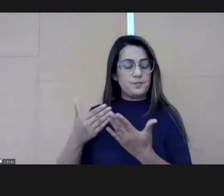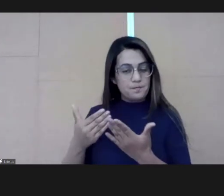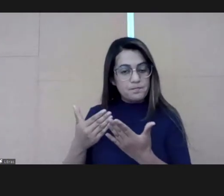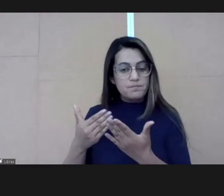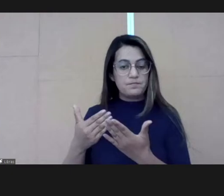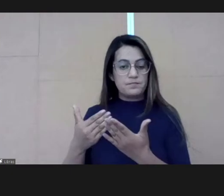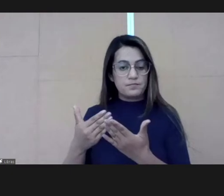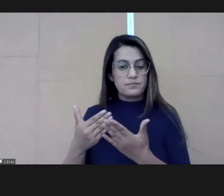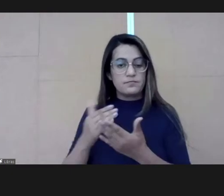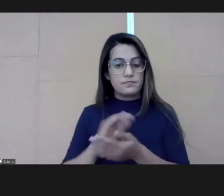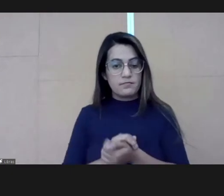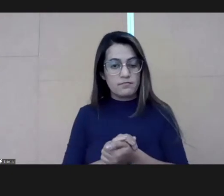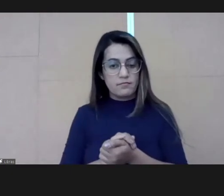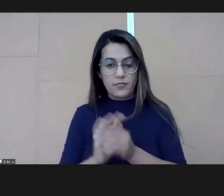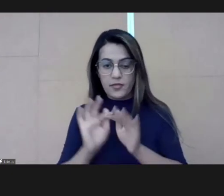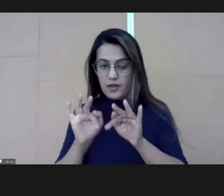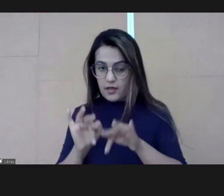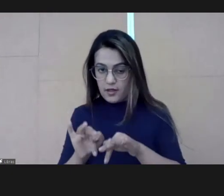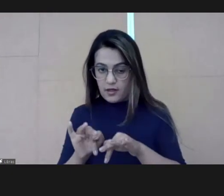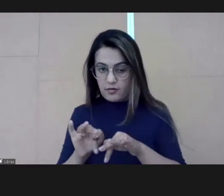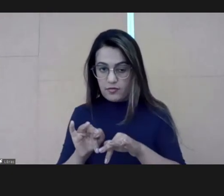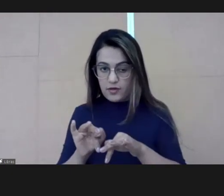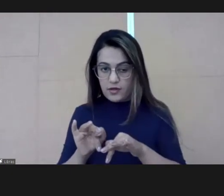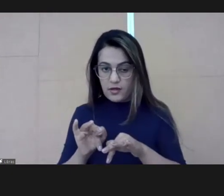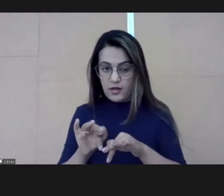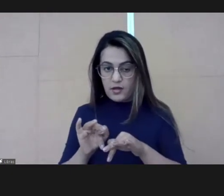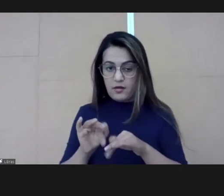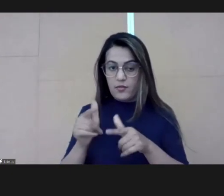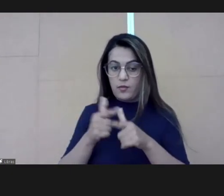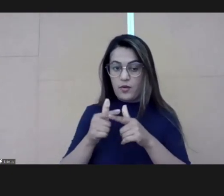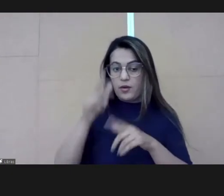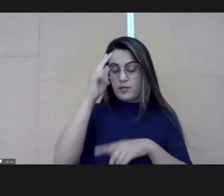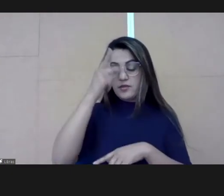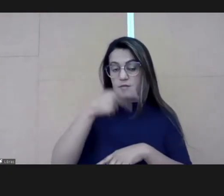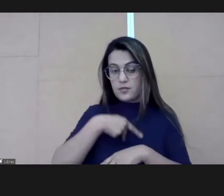be here. The president of ENAPI couldn't be here.